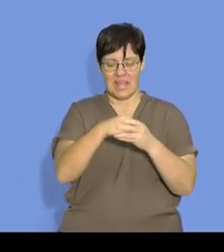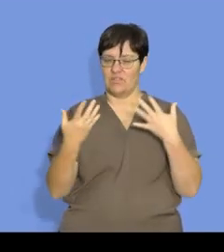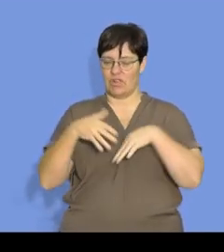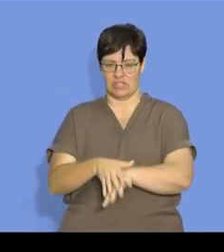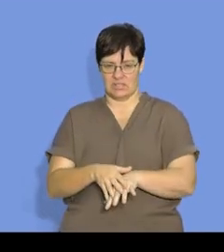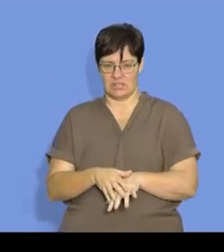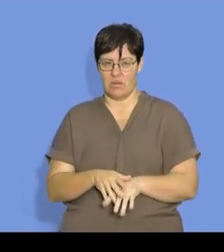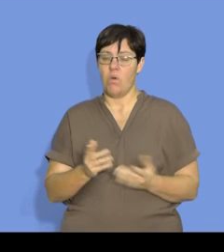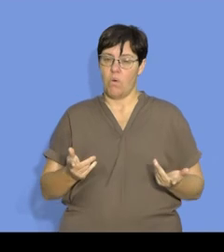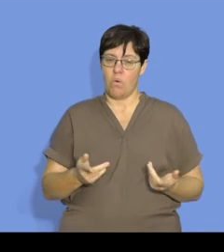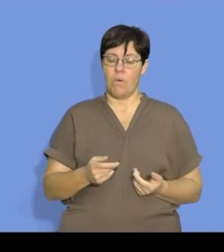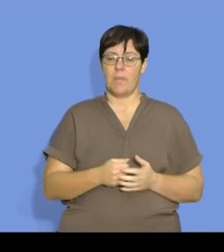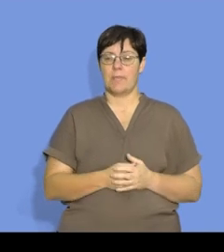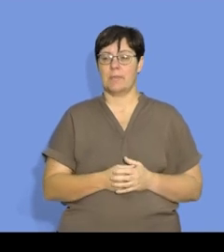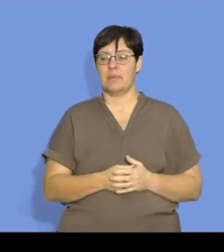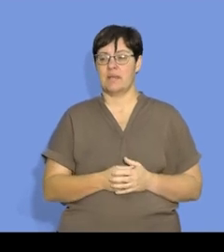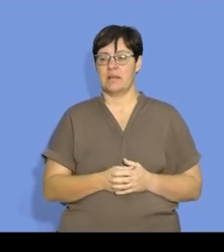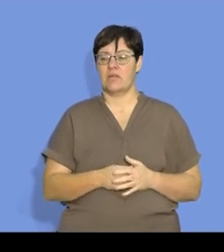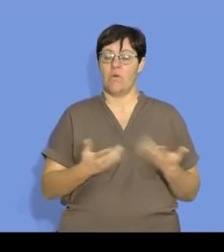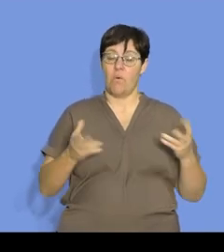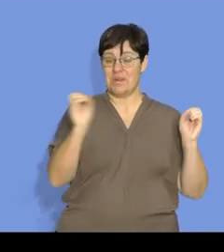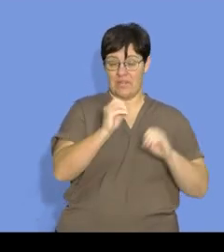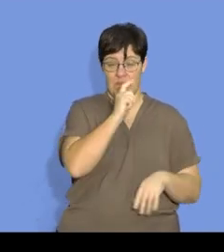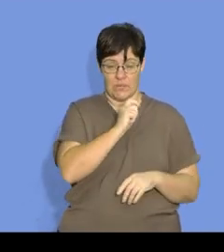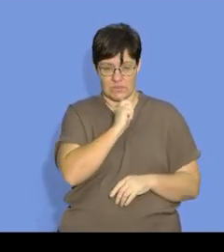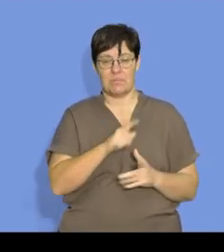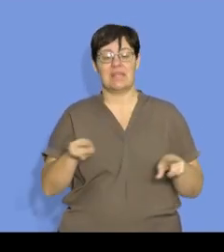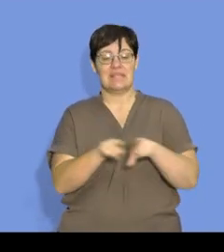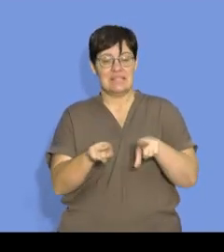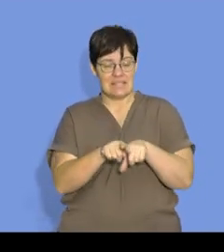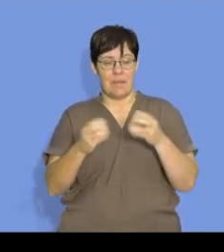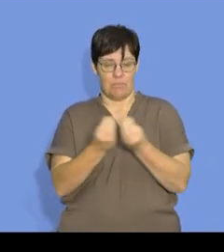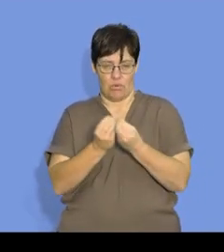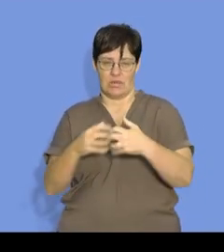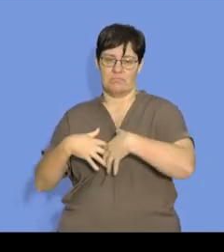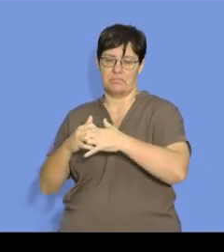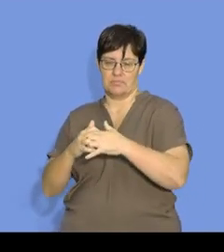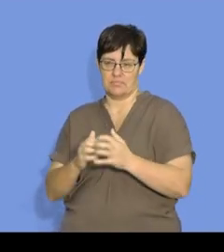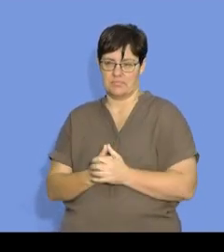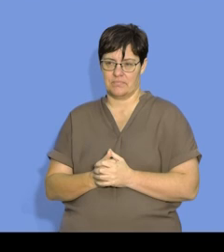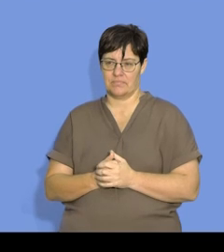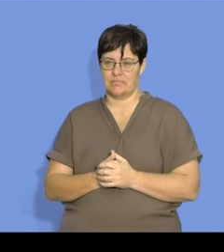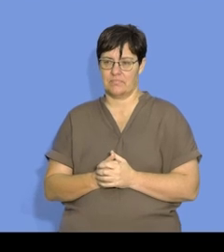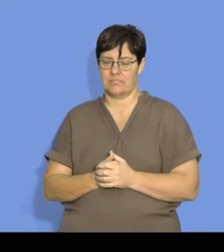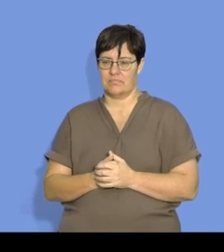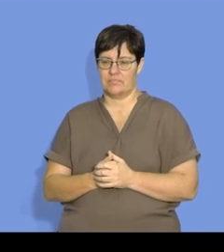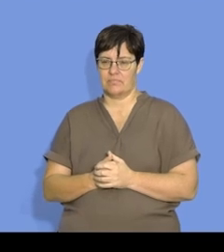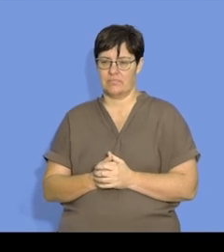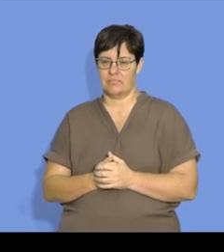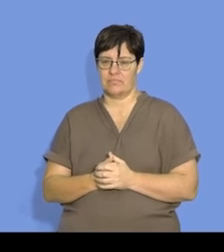all in the reaction, or not used at all, and the same amount of product is formed.